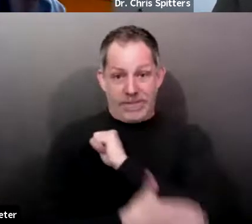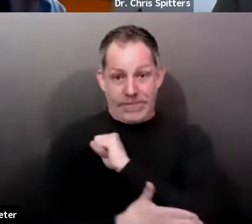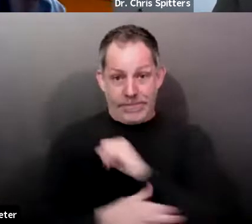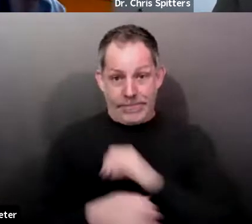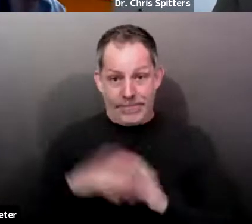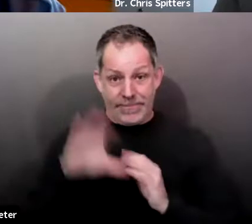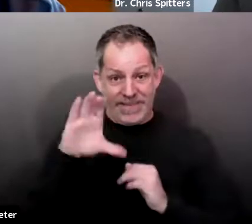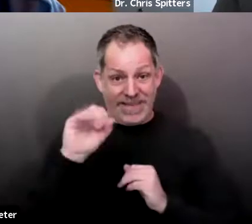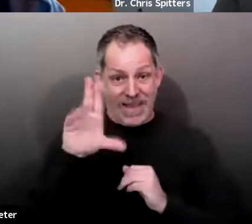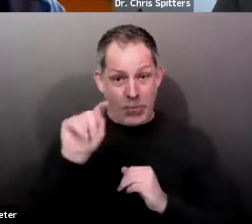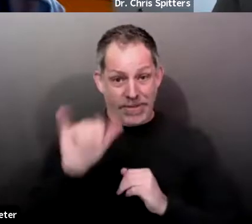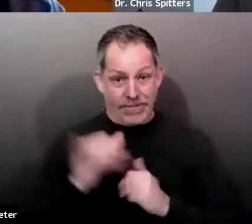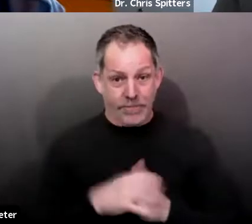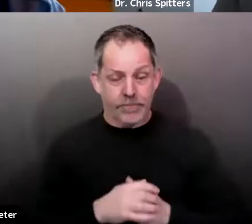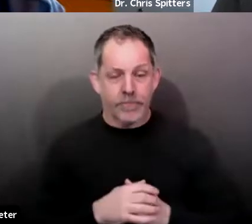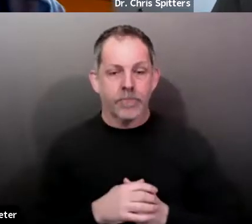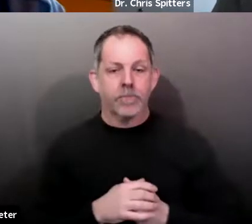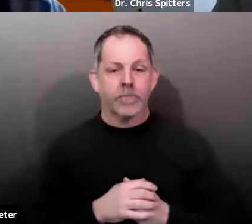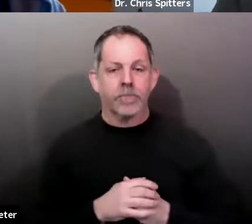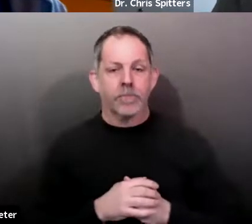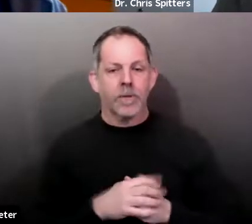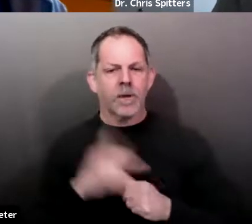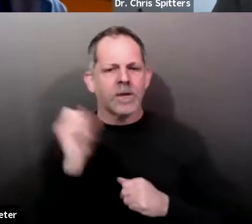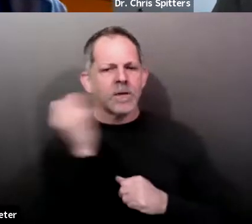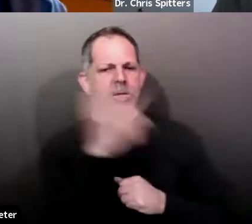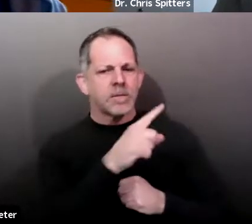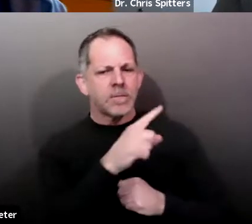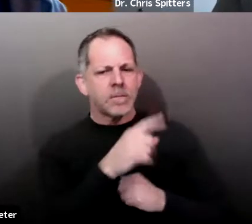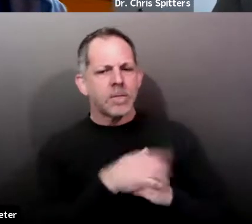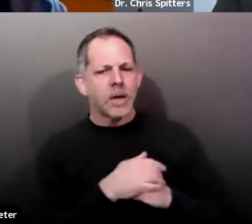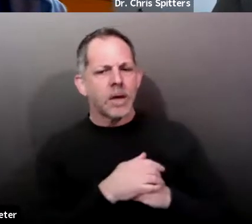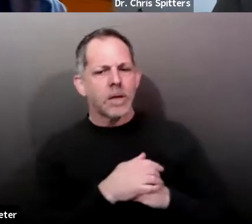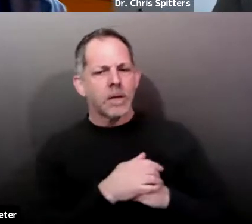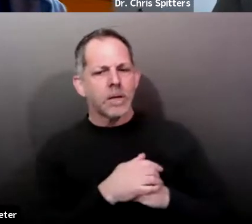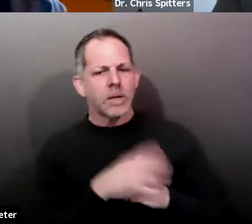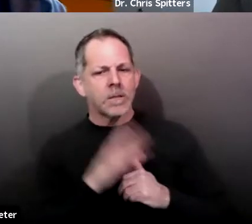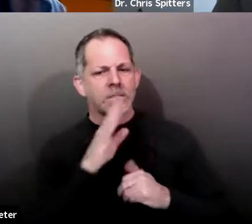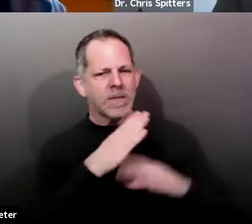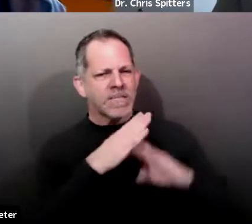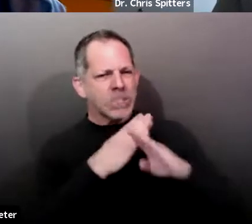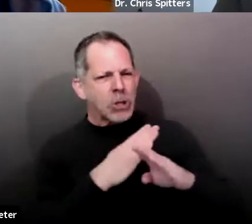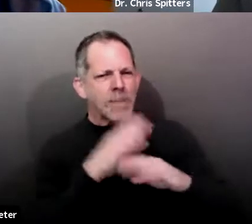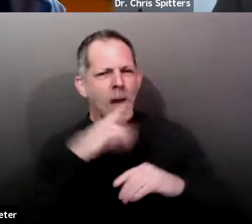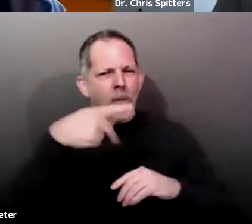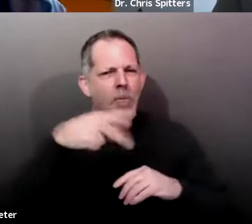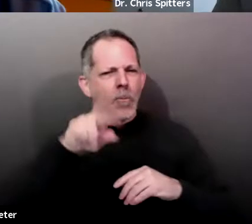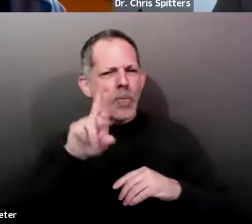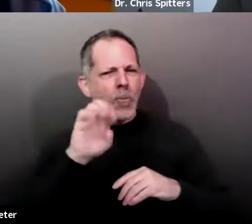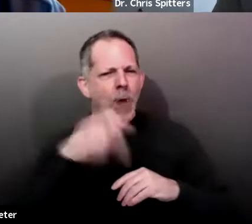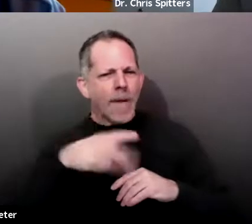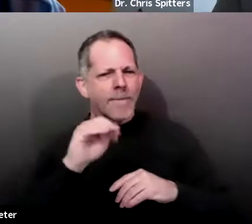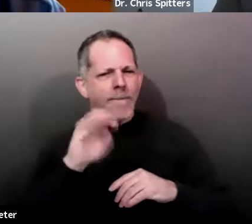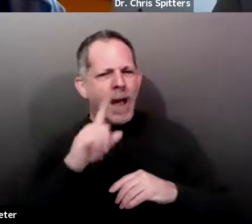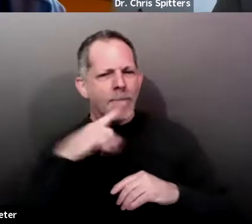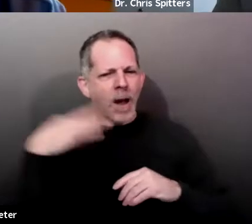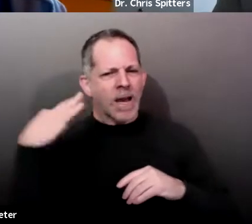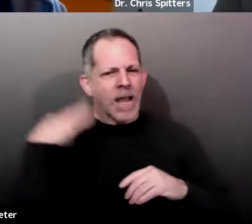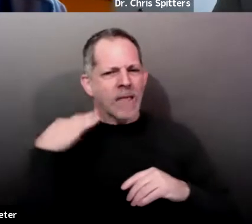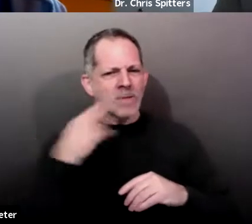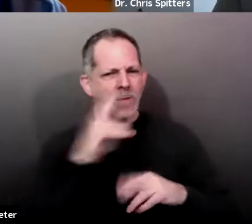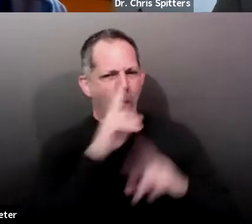prep mod doesn't require folks to be eligible. Uh, we know it's an honor system, but people are getting appointments without having